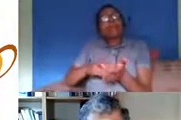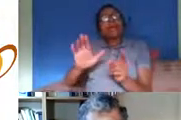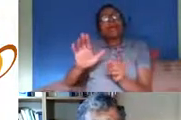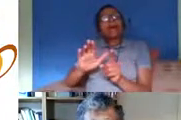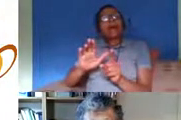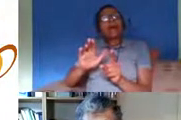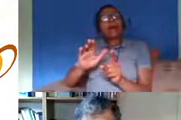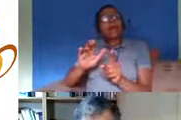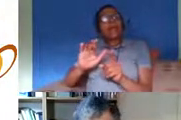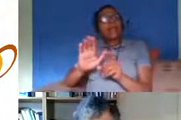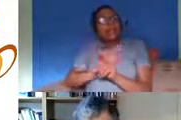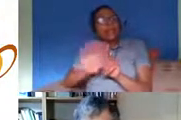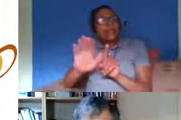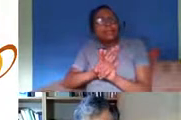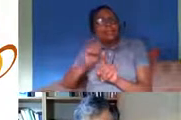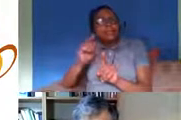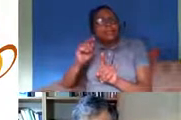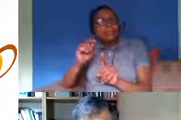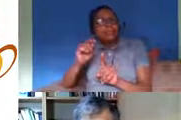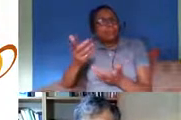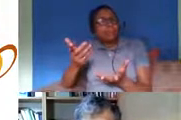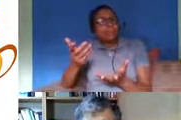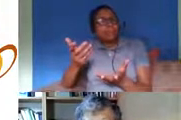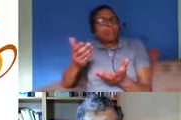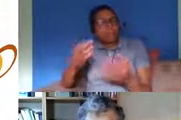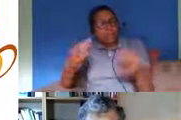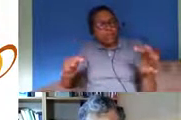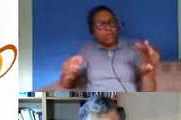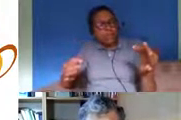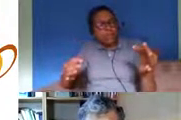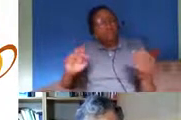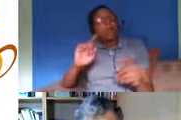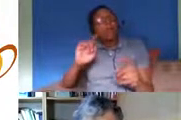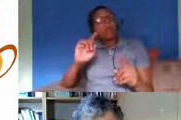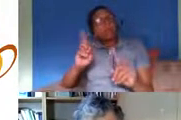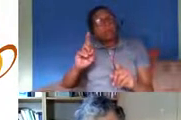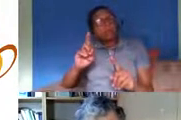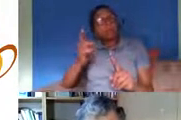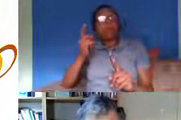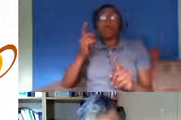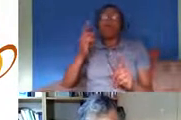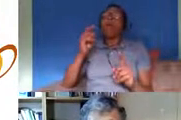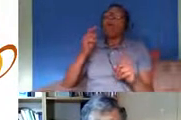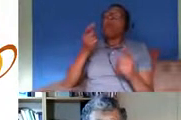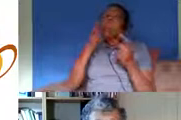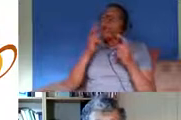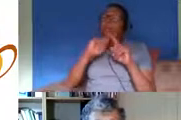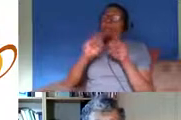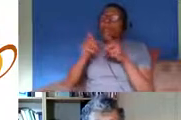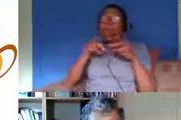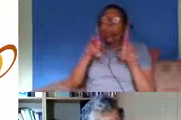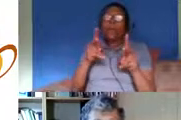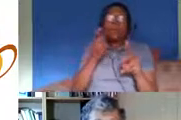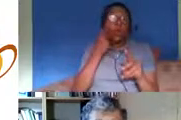ways of of of look attempts to look at life expectancy and particularly disability free life